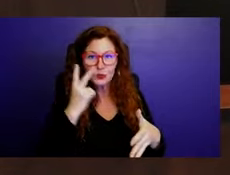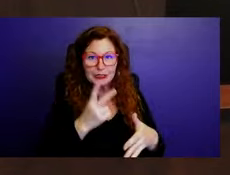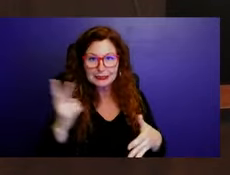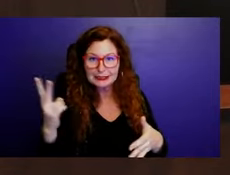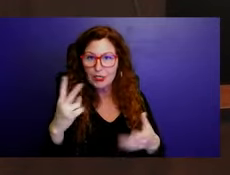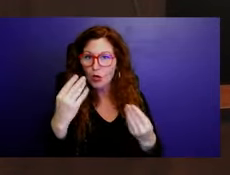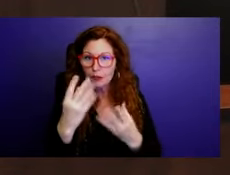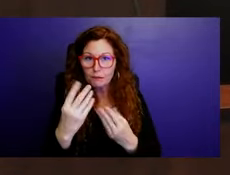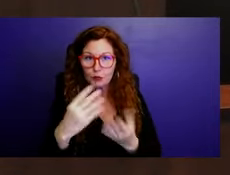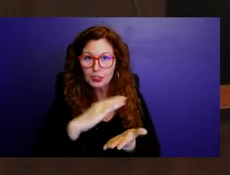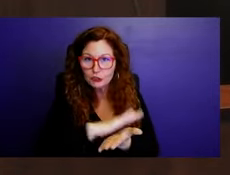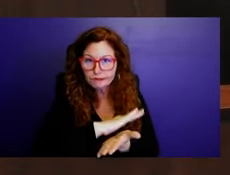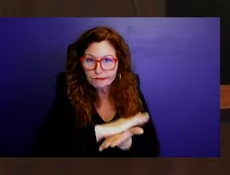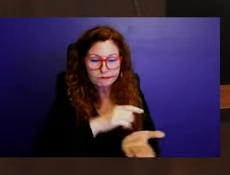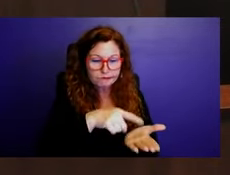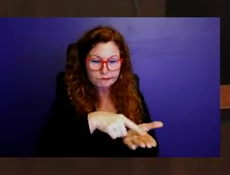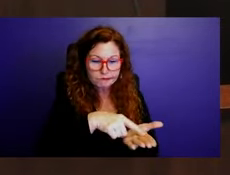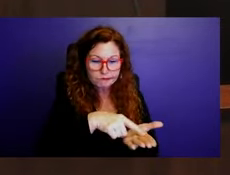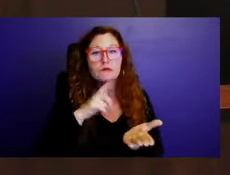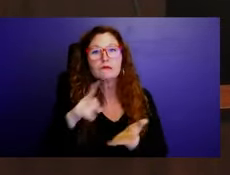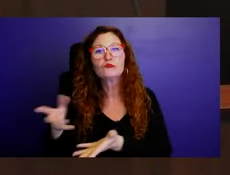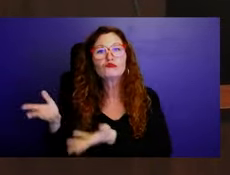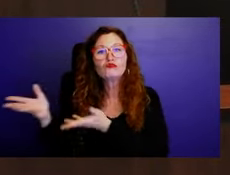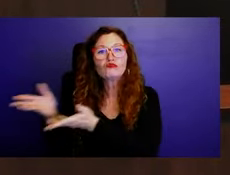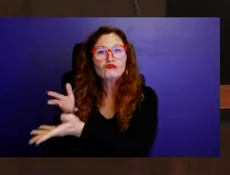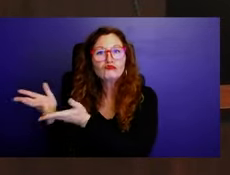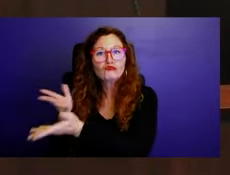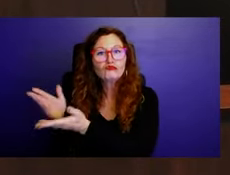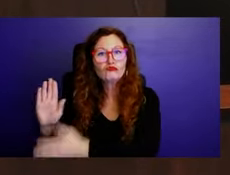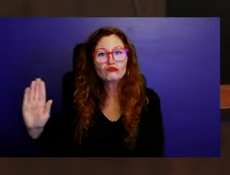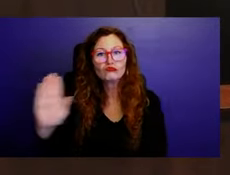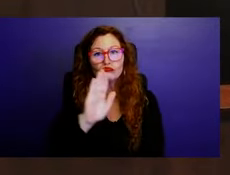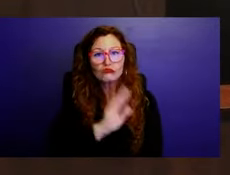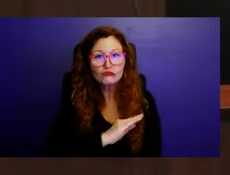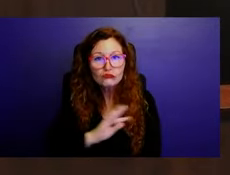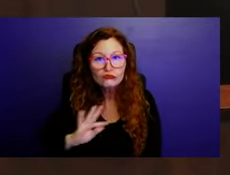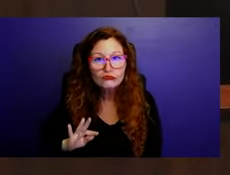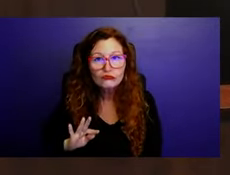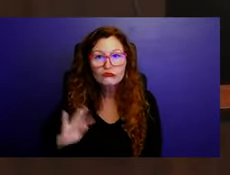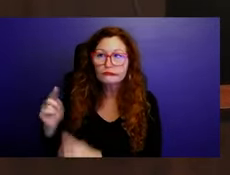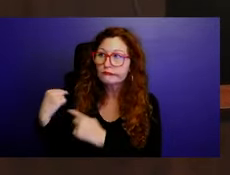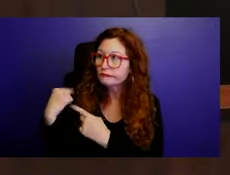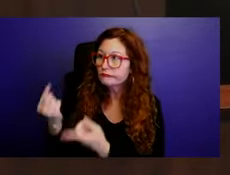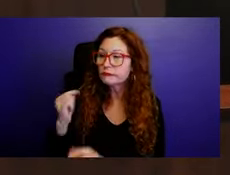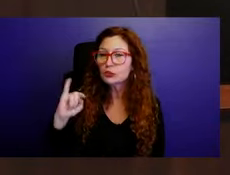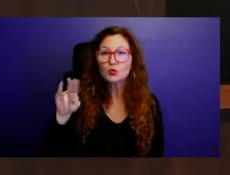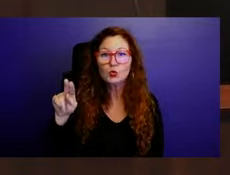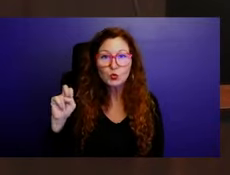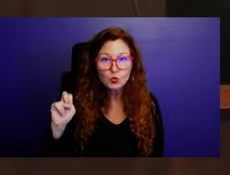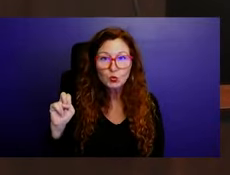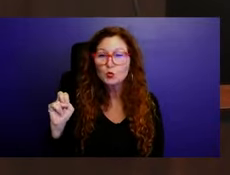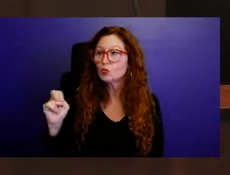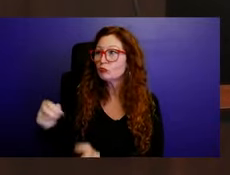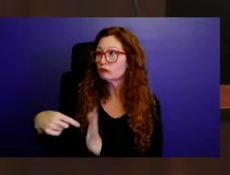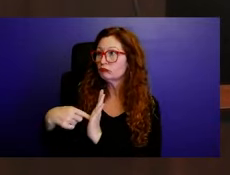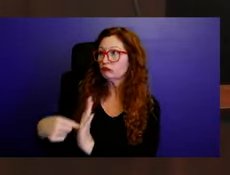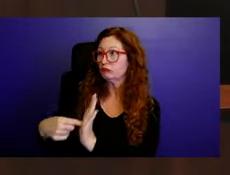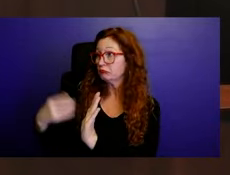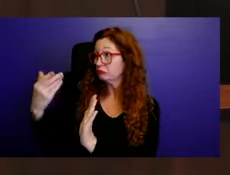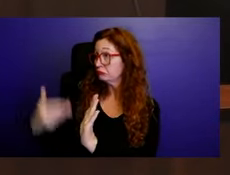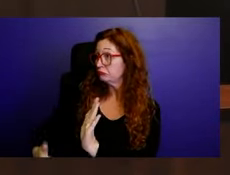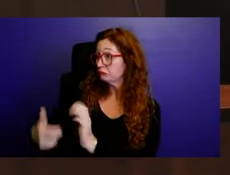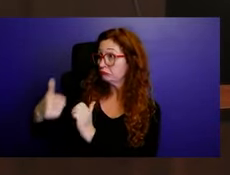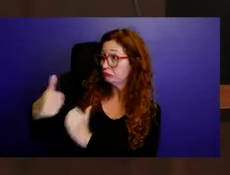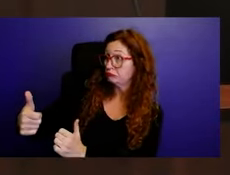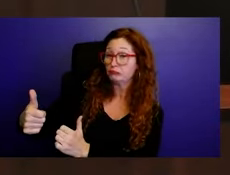since, since we first submitted this in June. Um, staff supports all of the requests. So, um, we don't have any, any issues